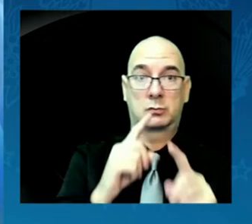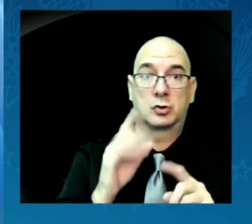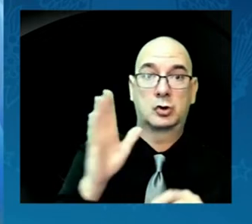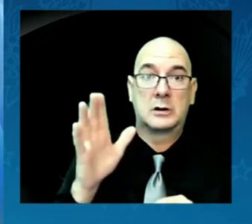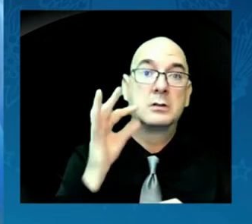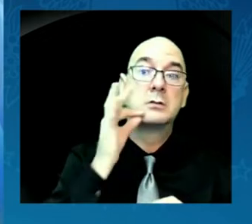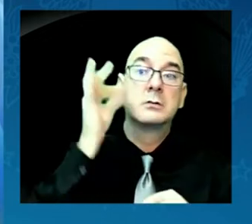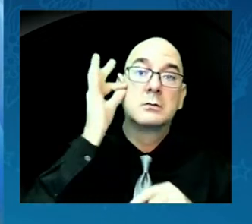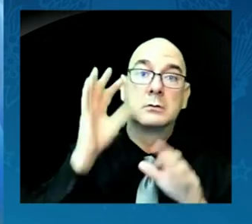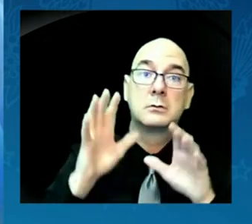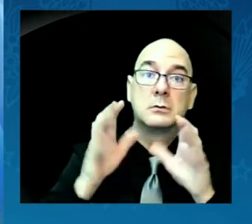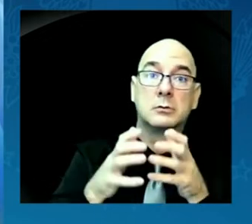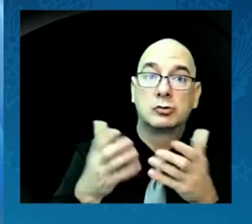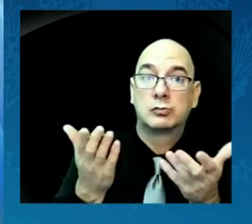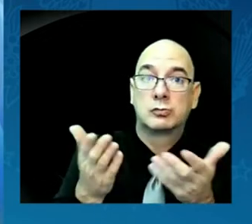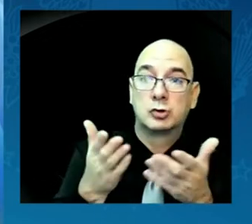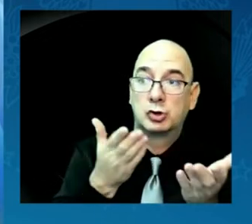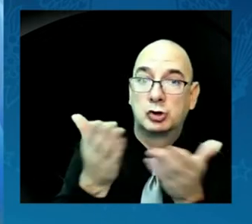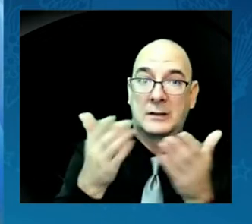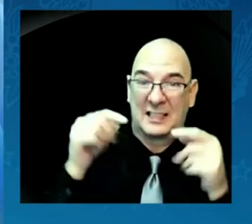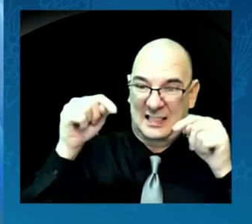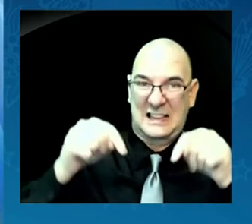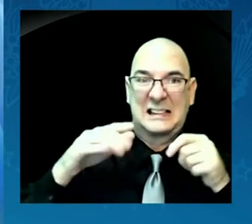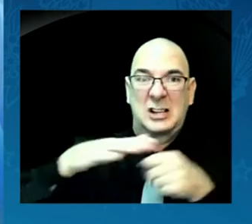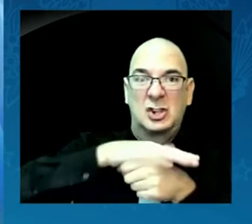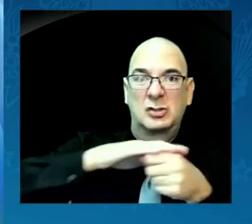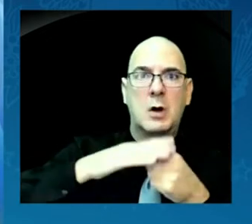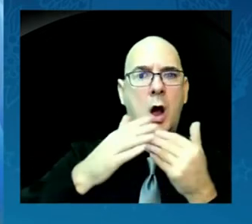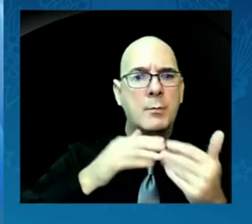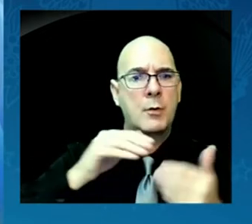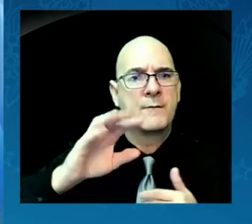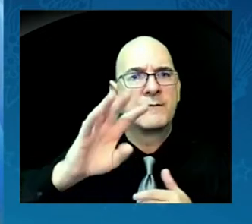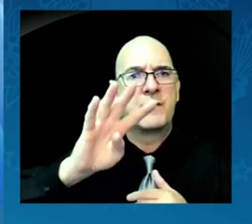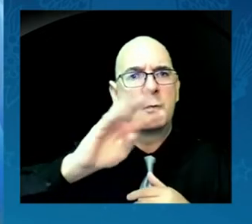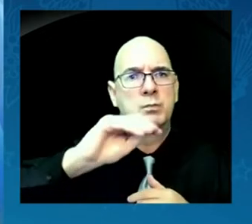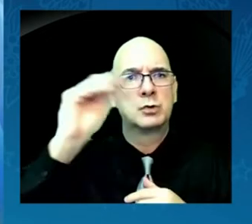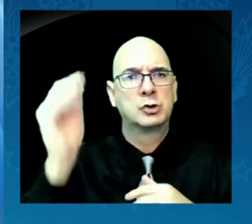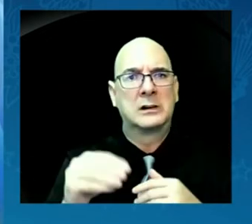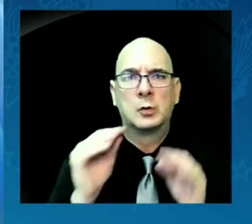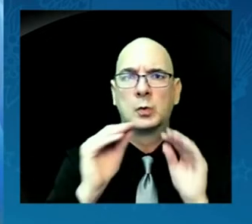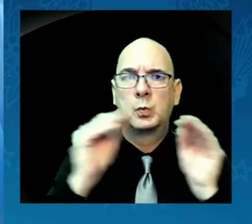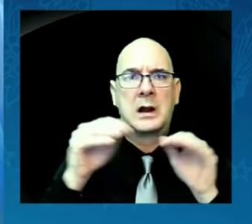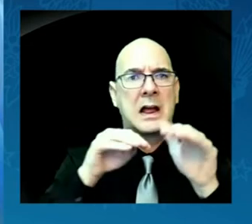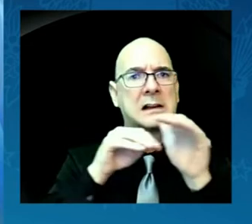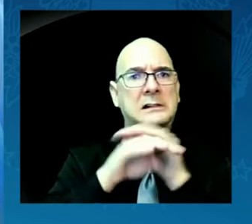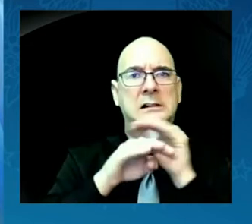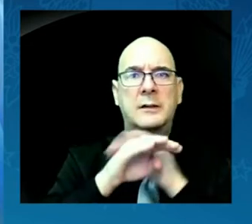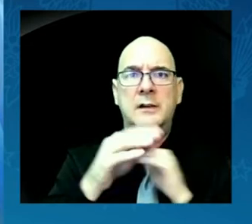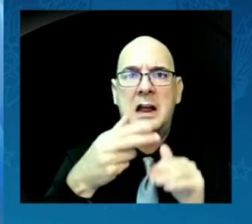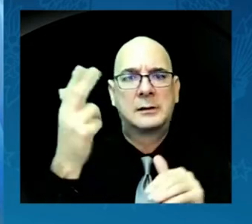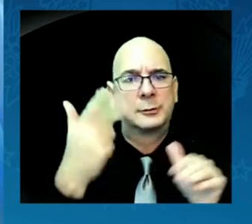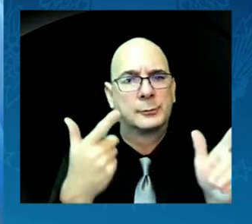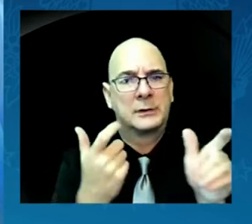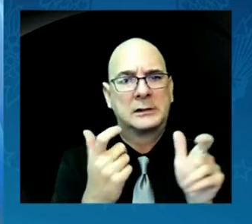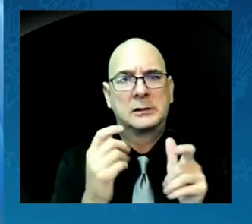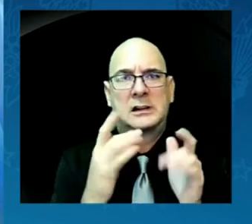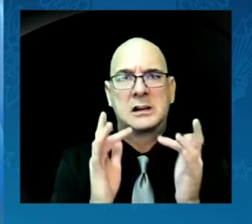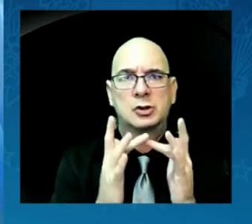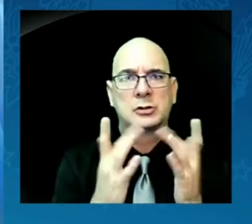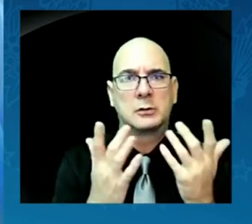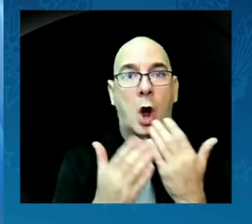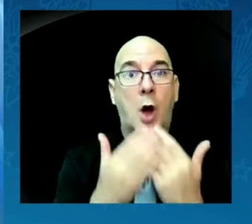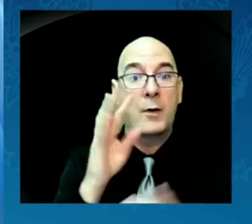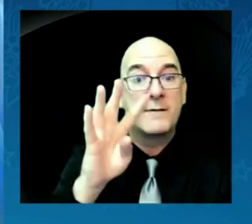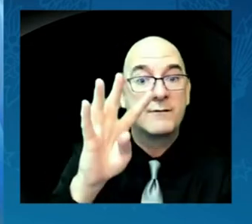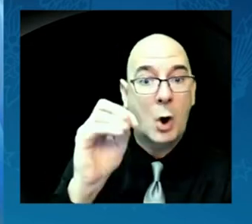% lack access to high speed internet, nearly 40%. And that the lack of reliable